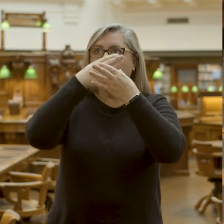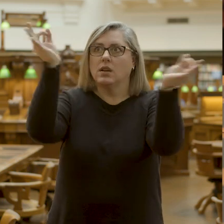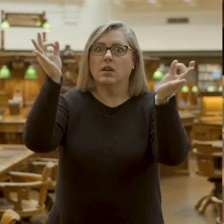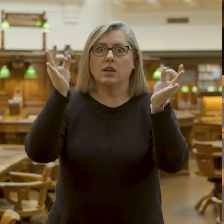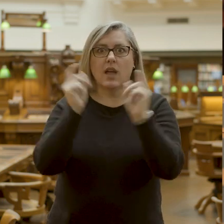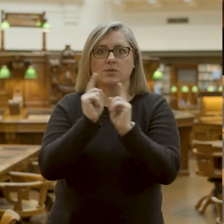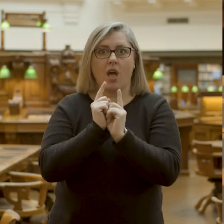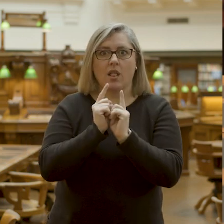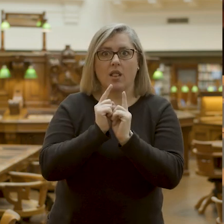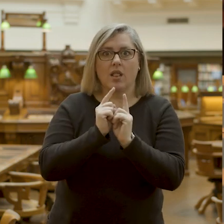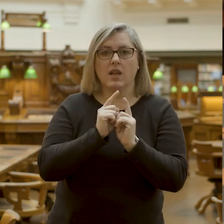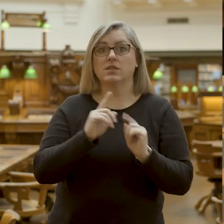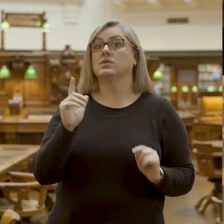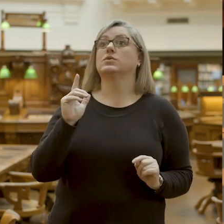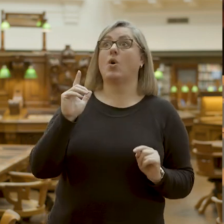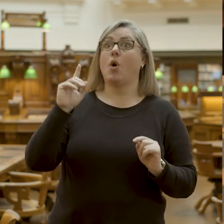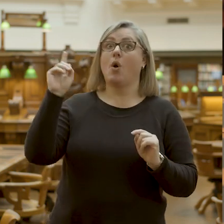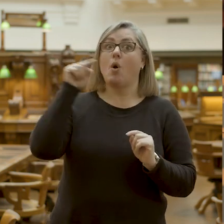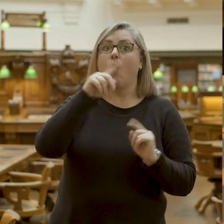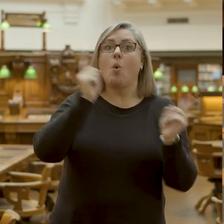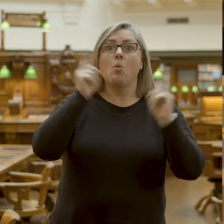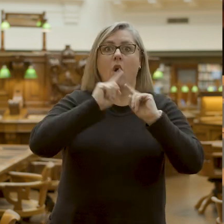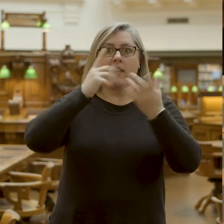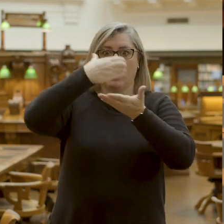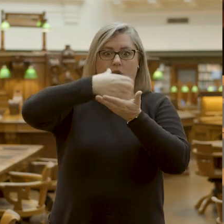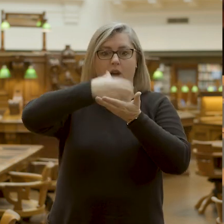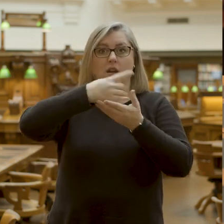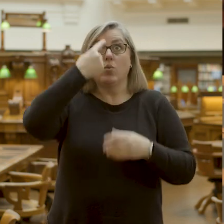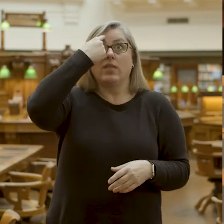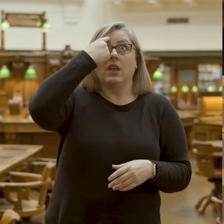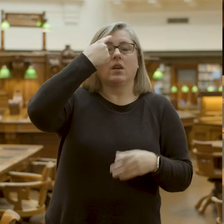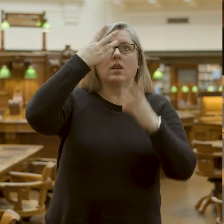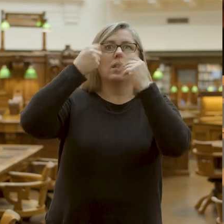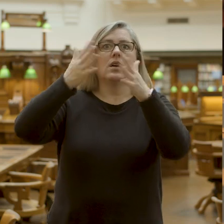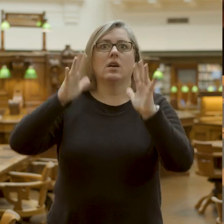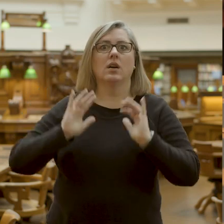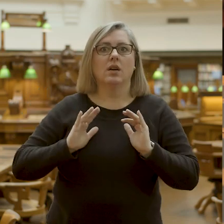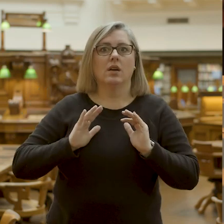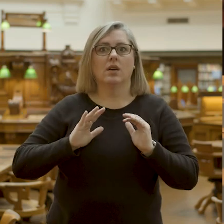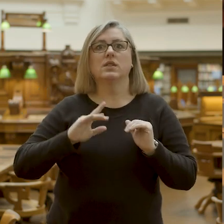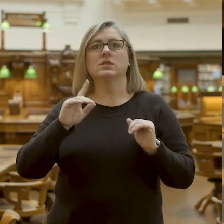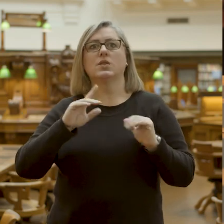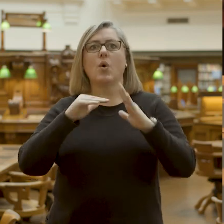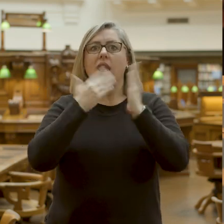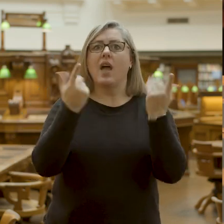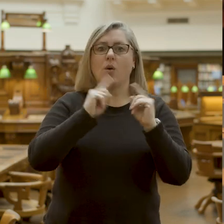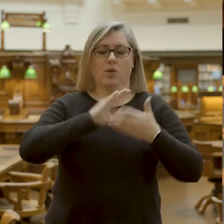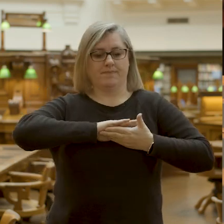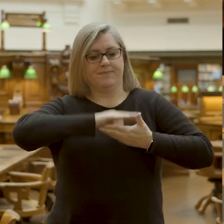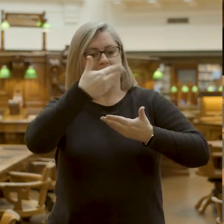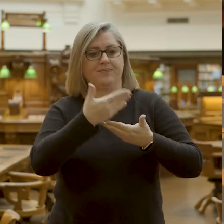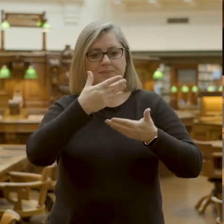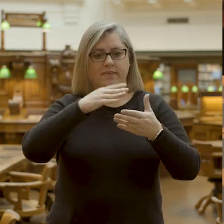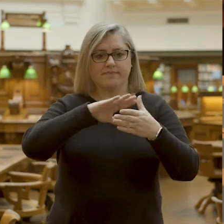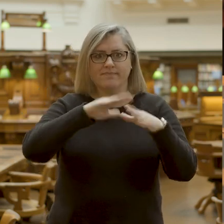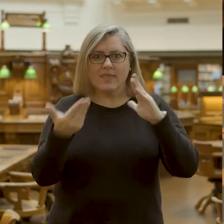Okay? So, whatever card you're thinking of is no longer there. We're going to open up our little packet and see what's